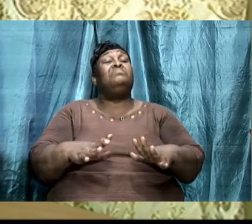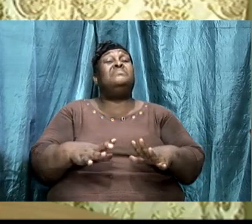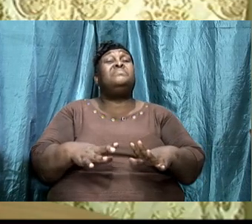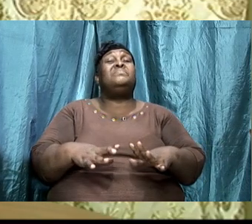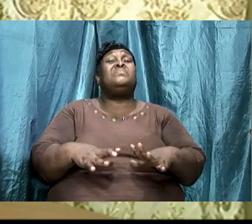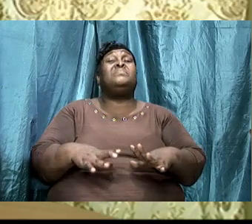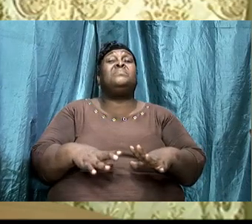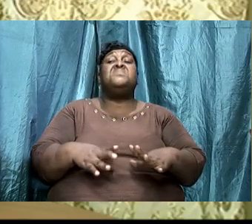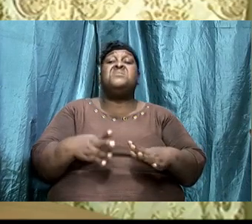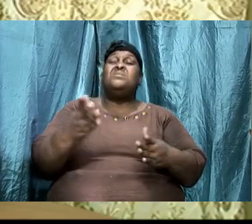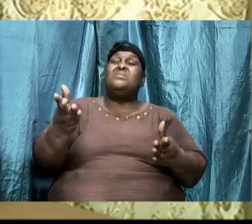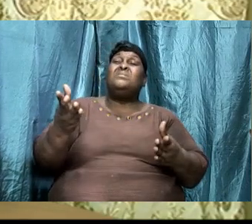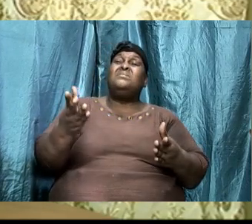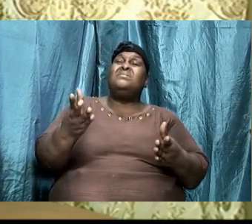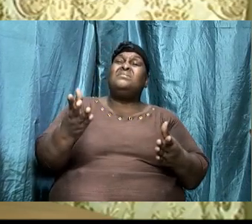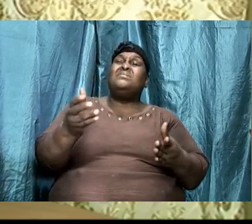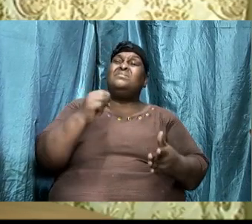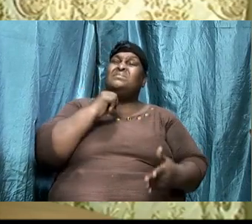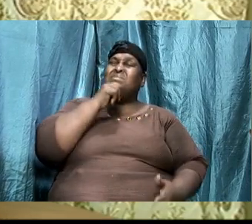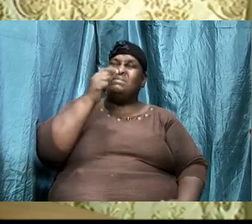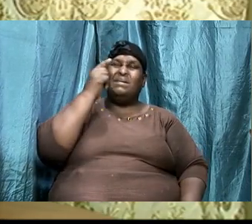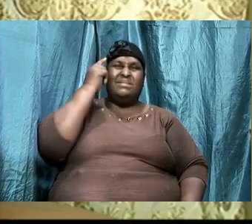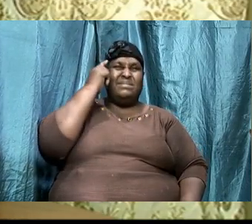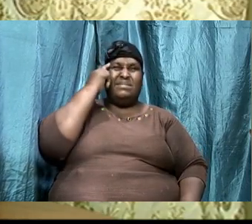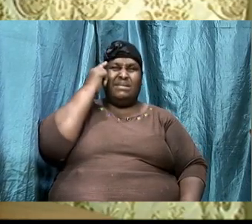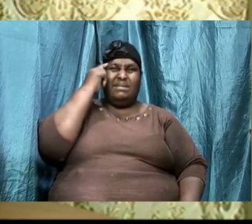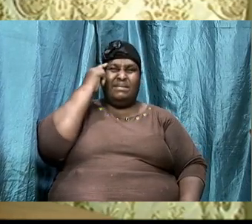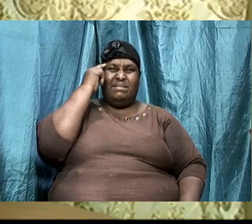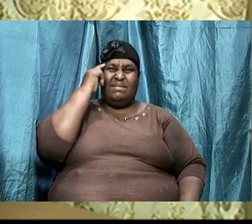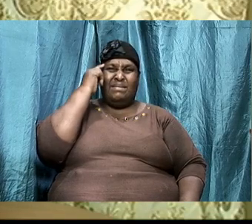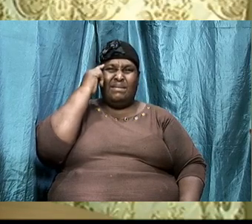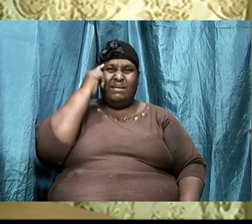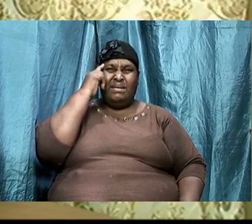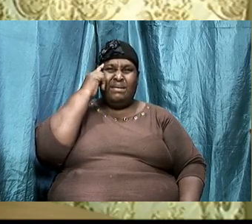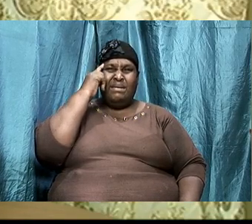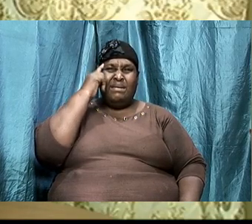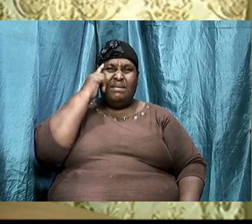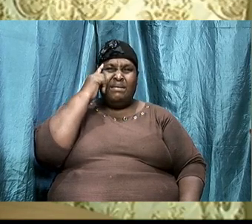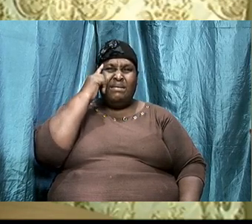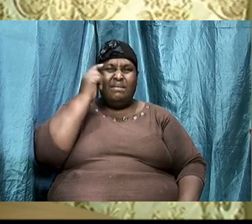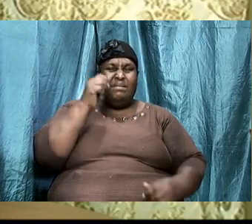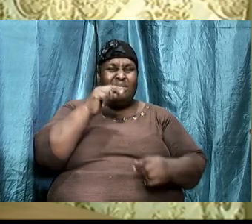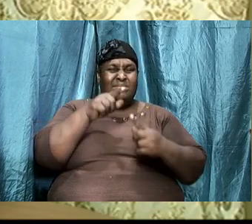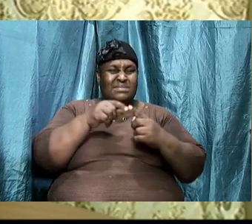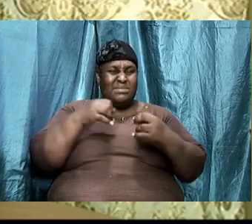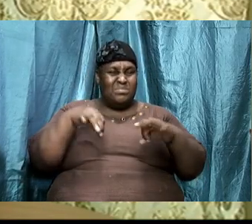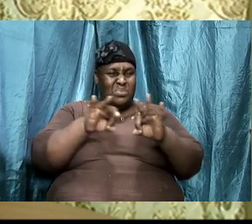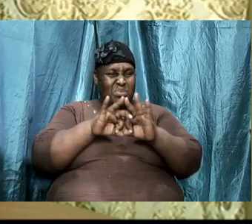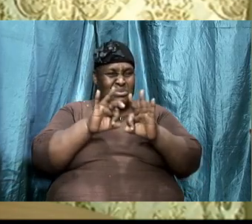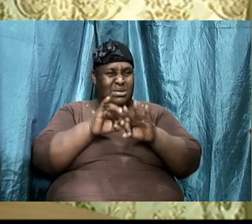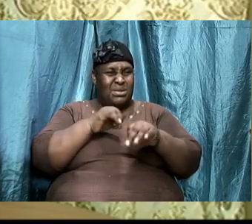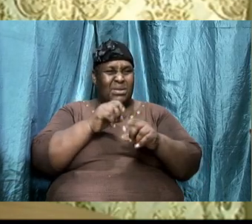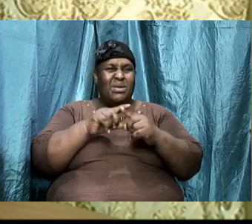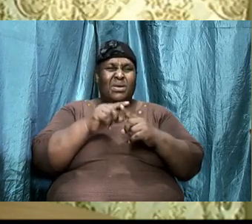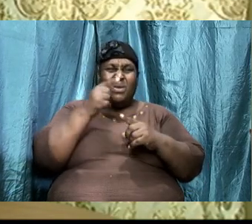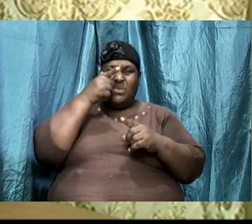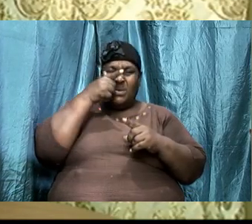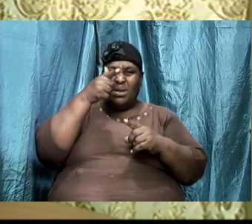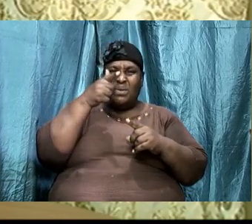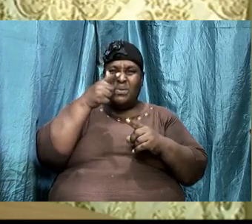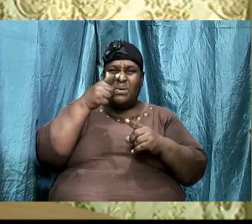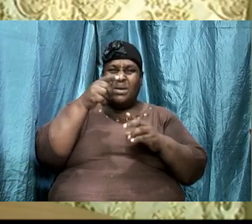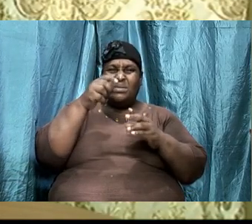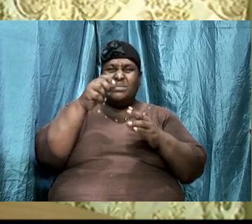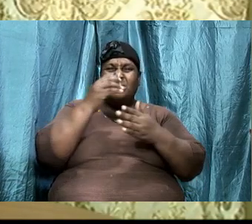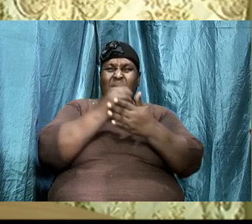they weren't even thinking about, you see why it is important, that when you look at certain scriptures, you start to look at some other scriptures, to